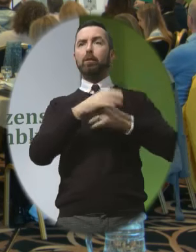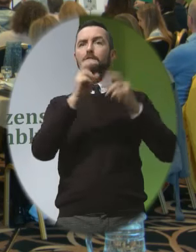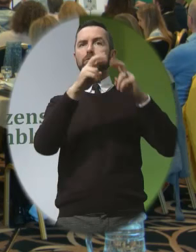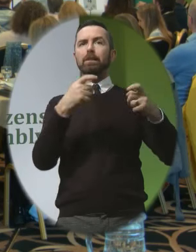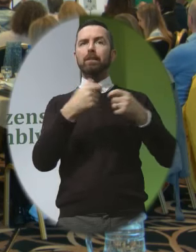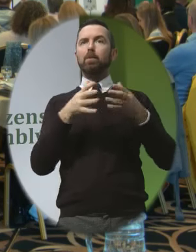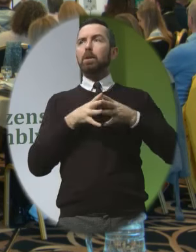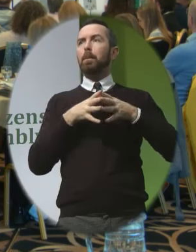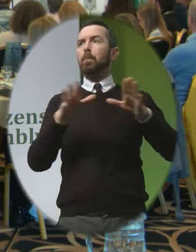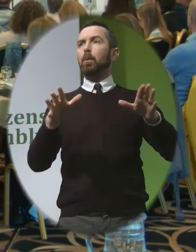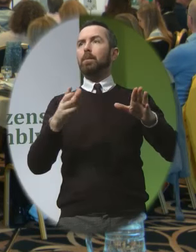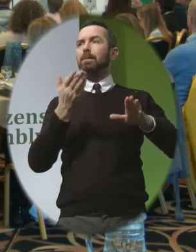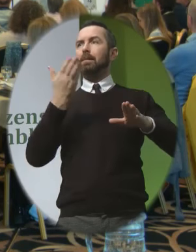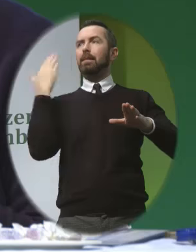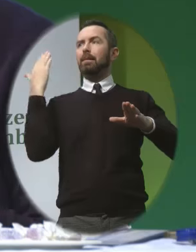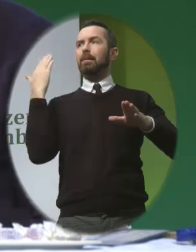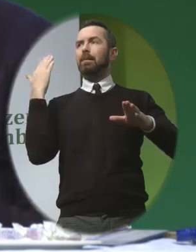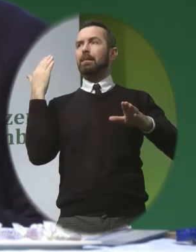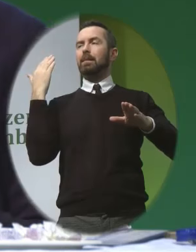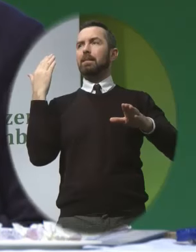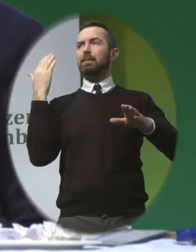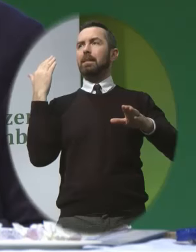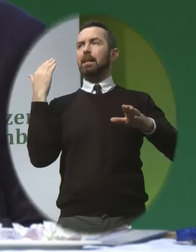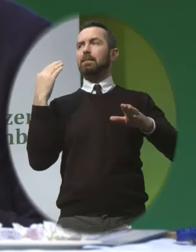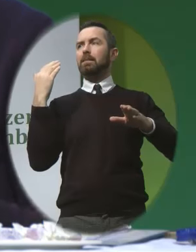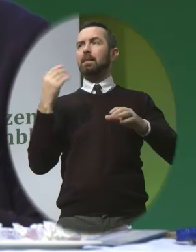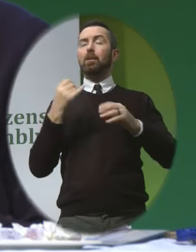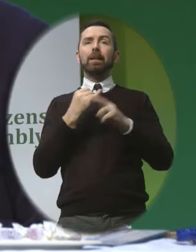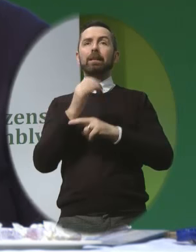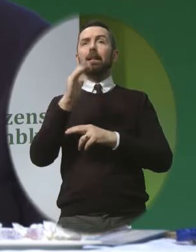Lancet Which had been published in the Lancet very recently